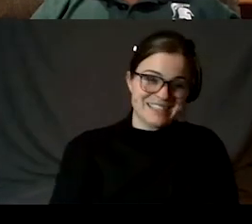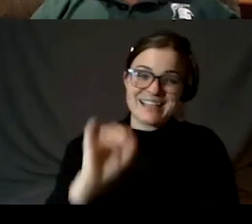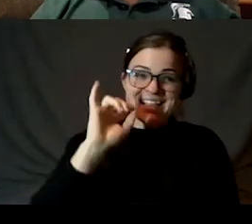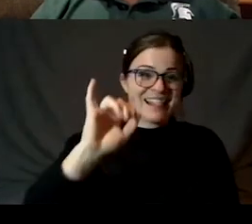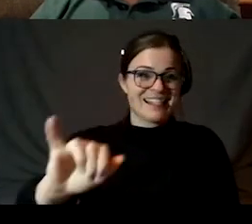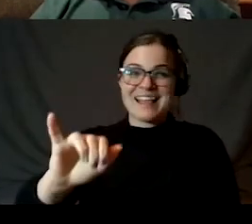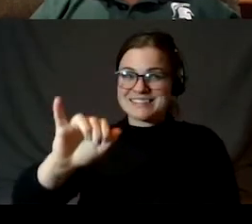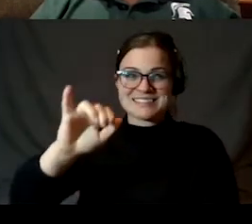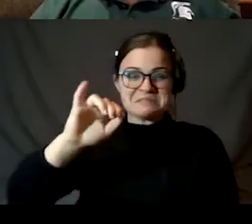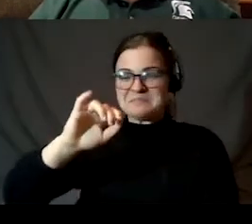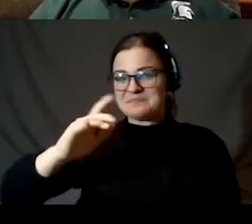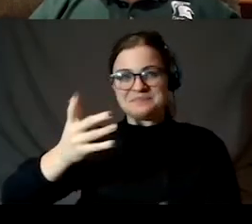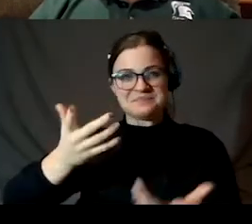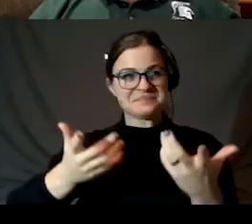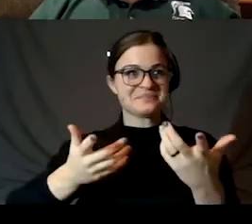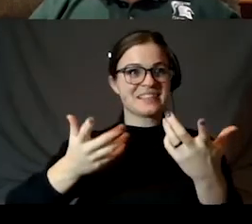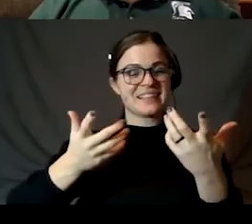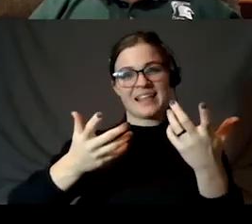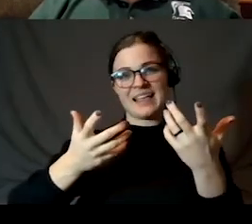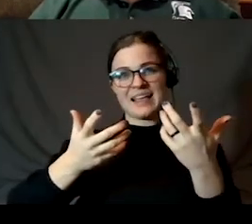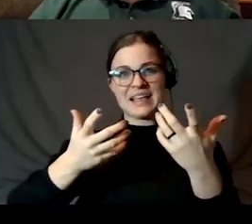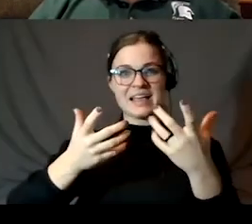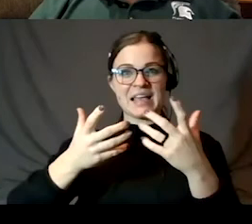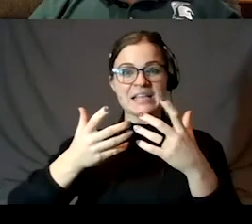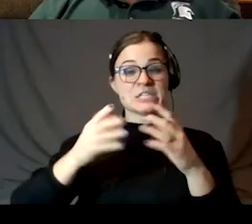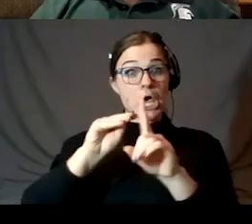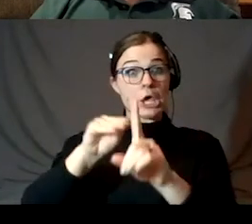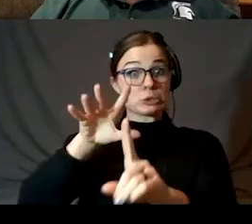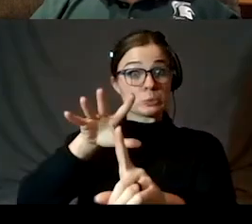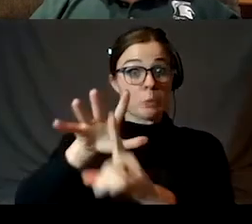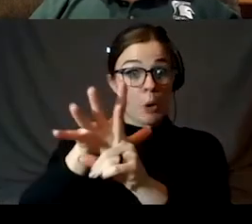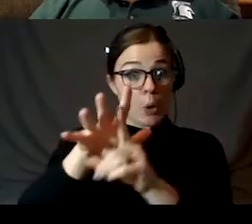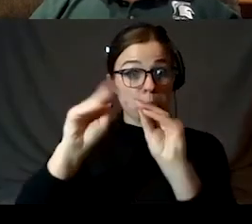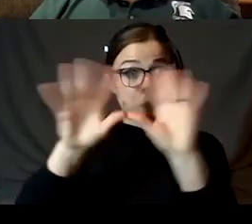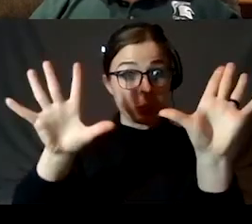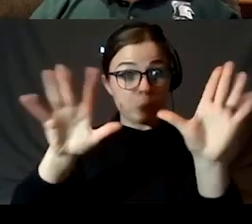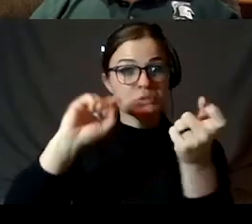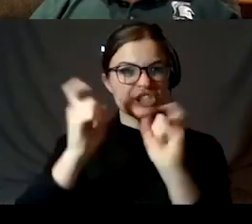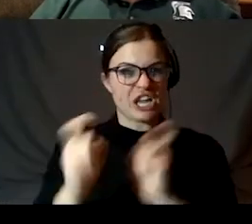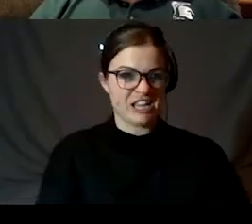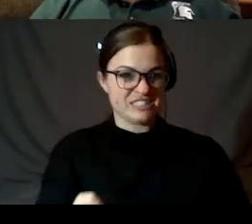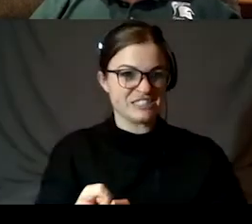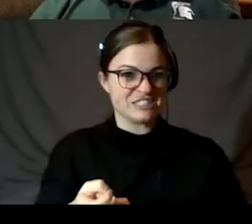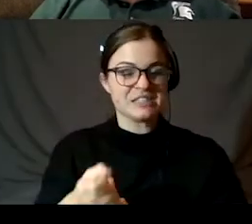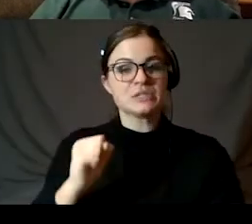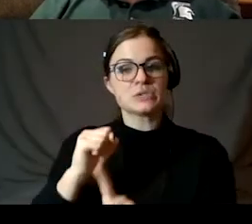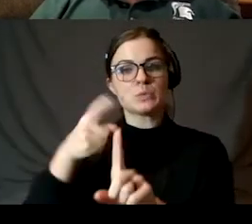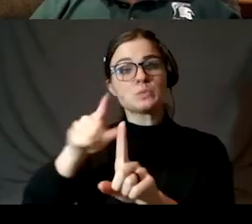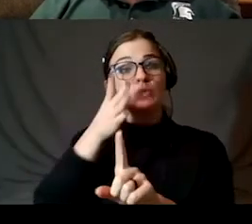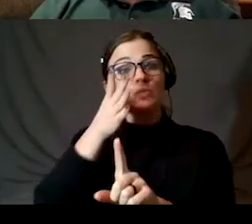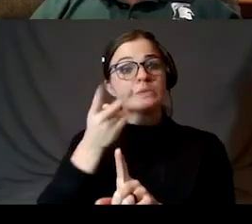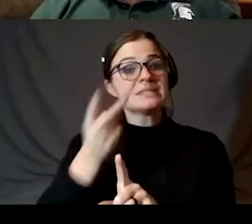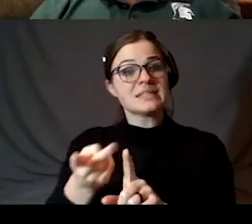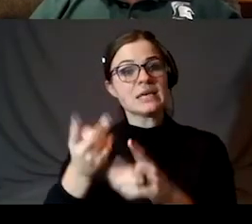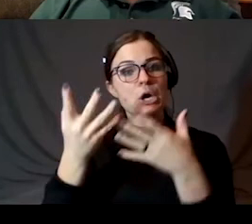is artificially, and I shouldn't say, it's overexposed down here. What you'll probably see is a gray disk with a